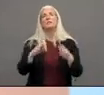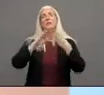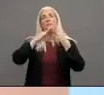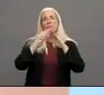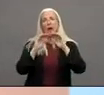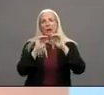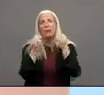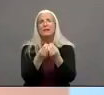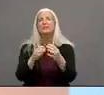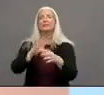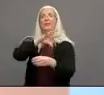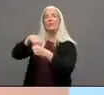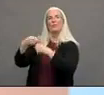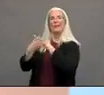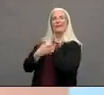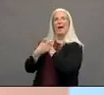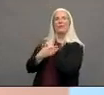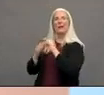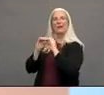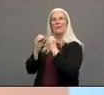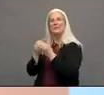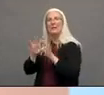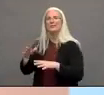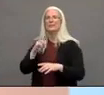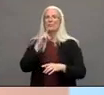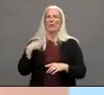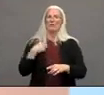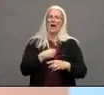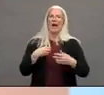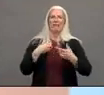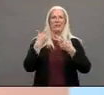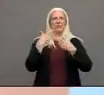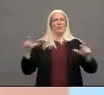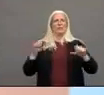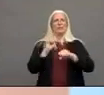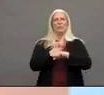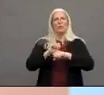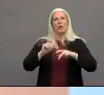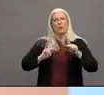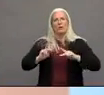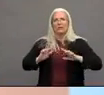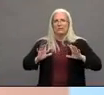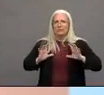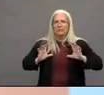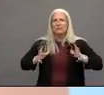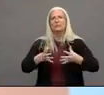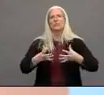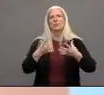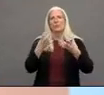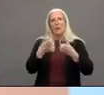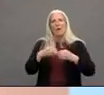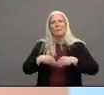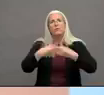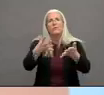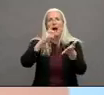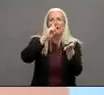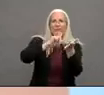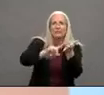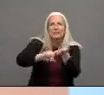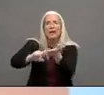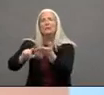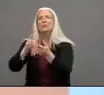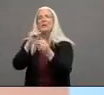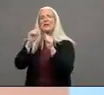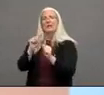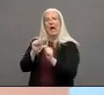to staff up a large workforce to provide that case investigation and contact tracing for any easing of the shelter in